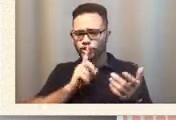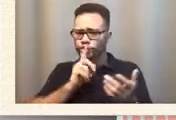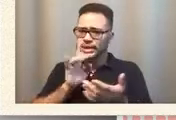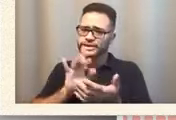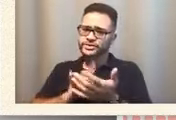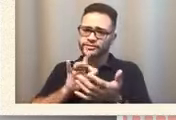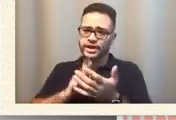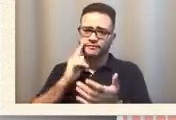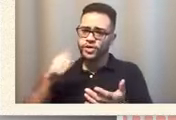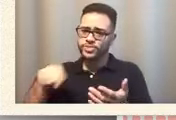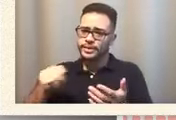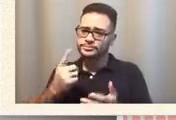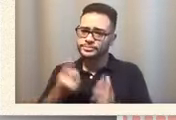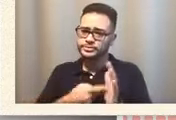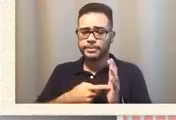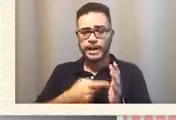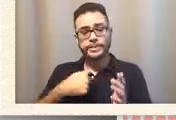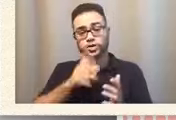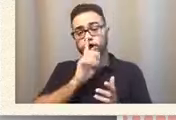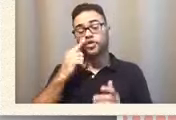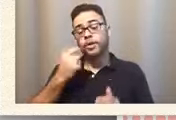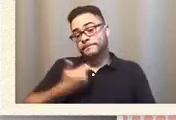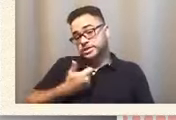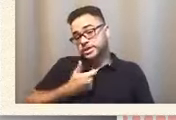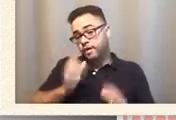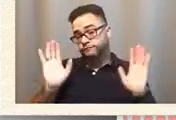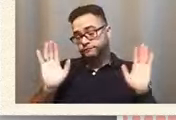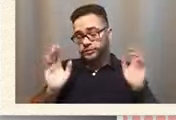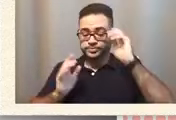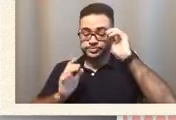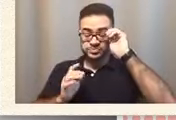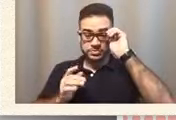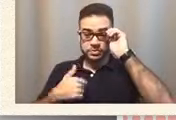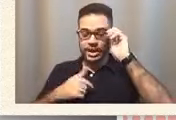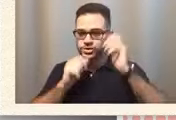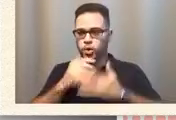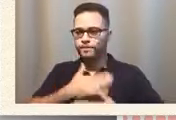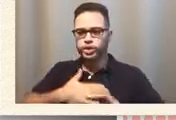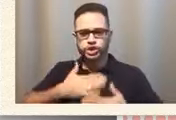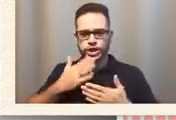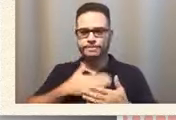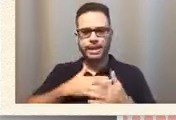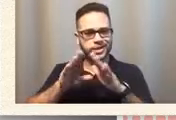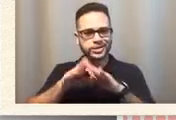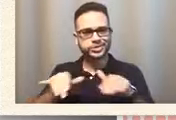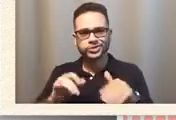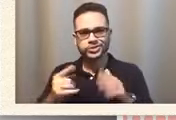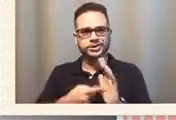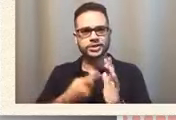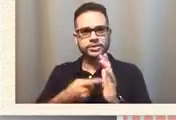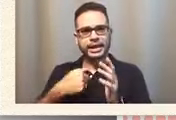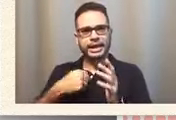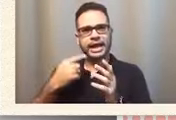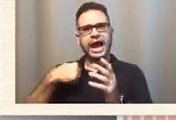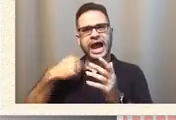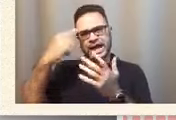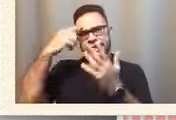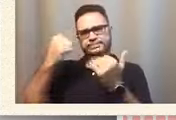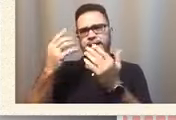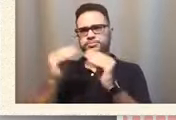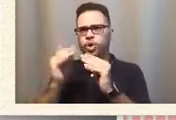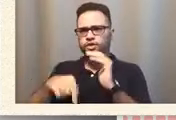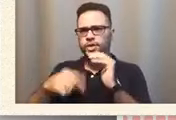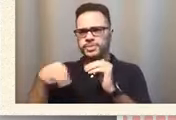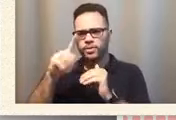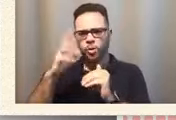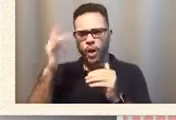i mean i speaking for myself i take my kids for granted in a way that i'm like i expect more from them i'm like god why do i expect them you